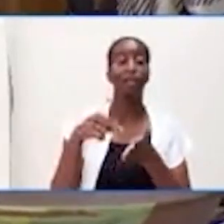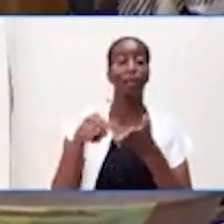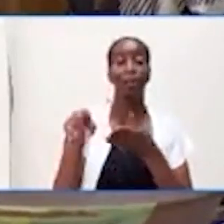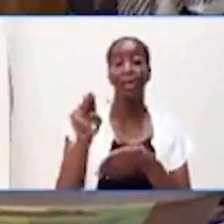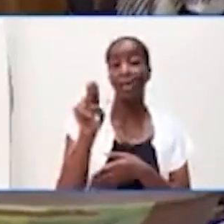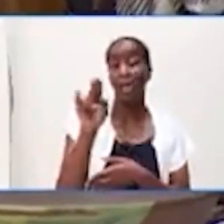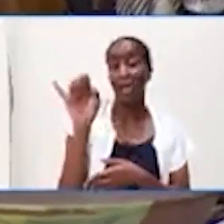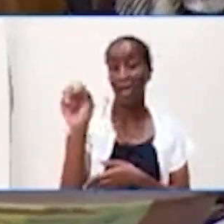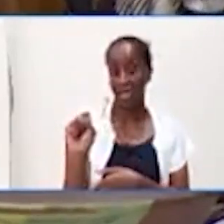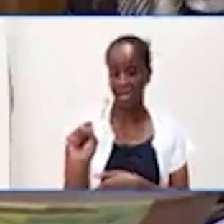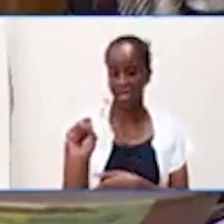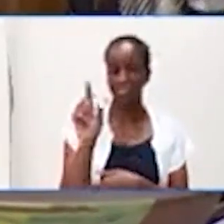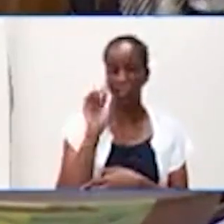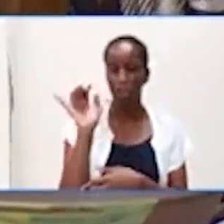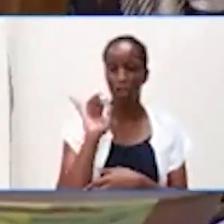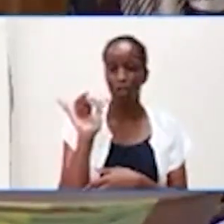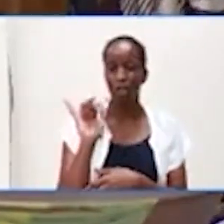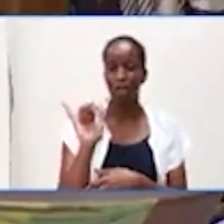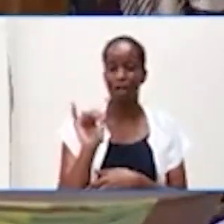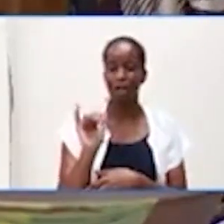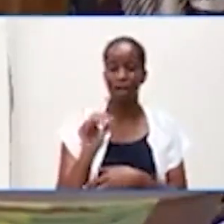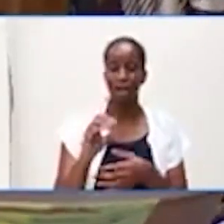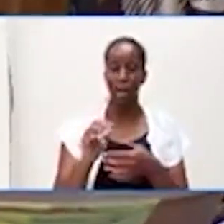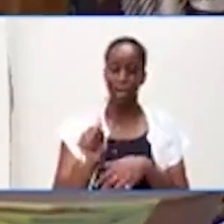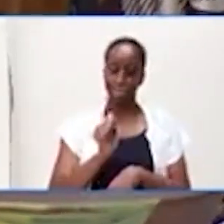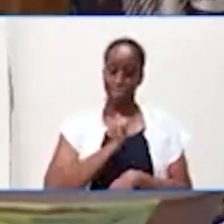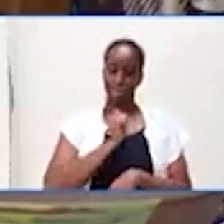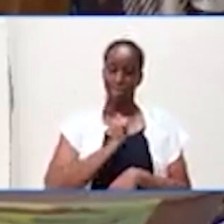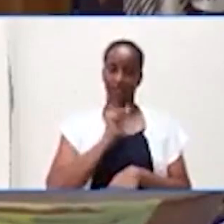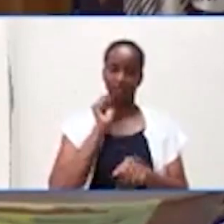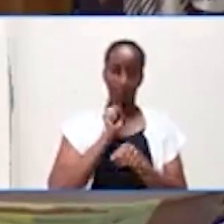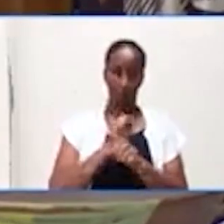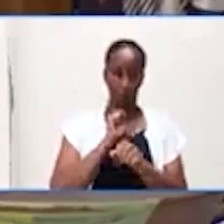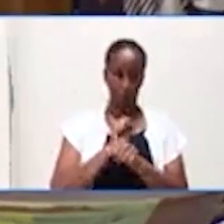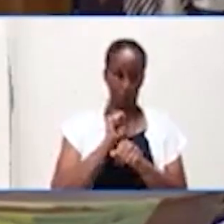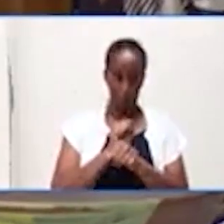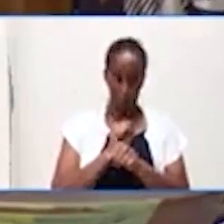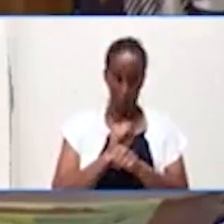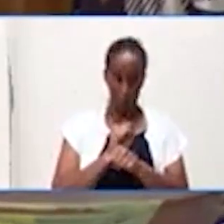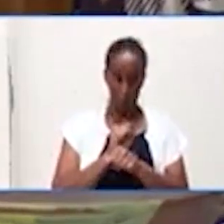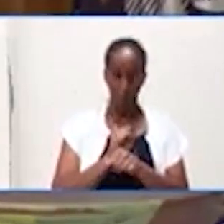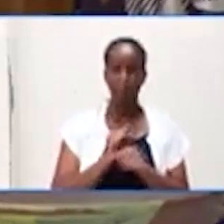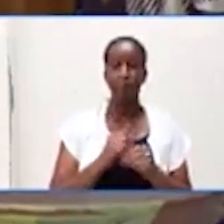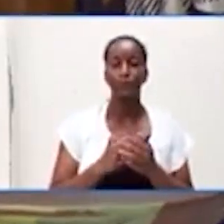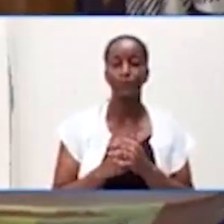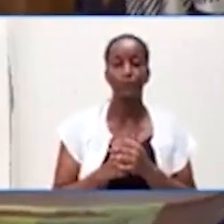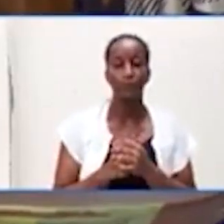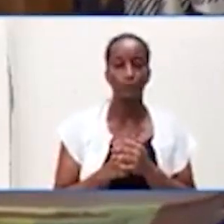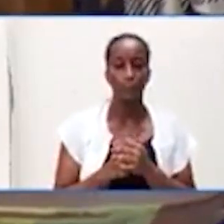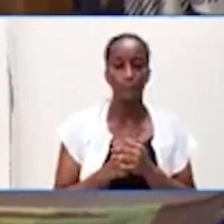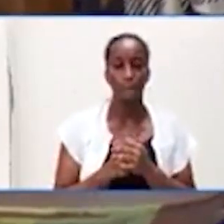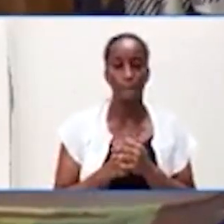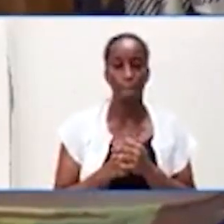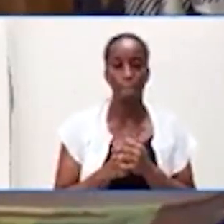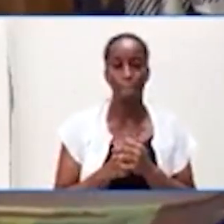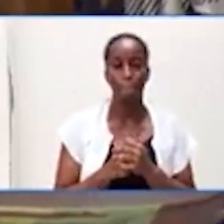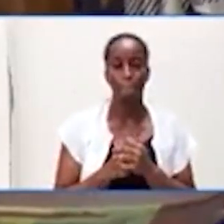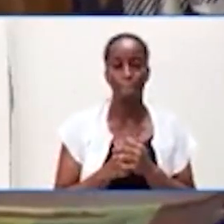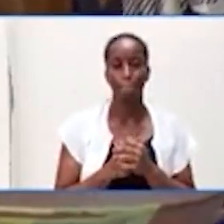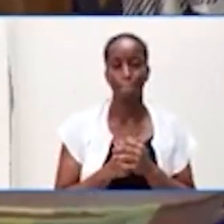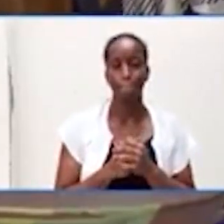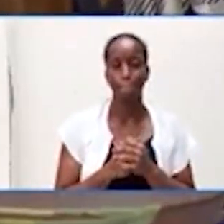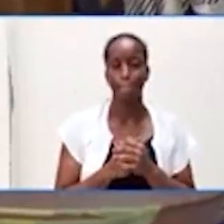matter of government paying anything, government giving any gratuity, anything you're sorry. It would be a simple matter of the parliament